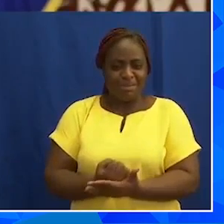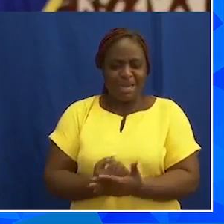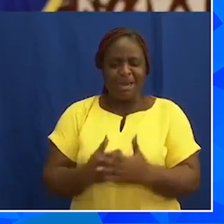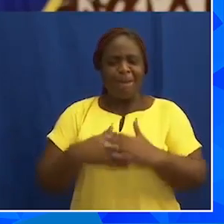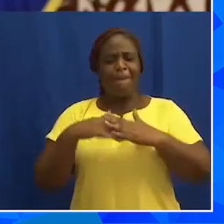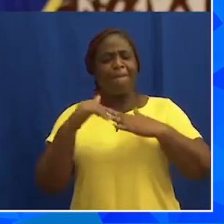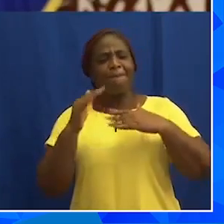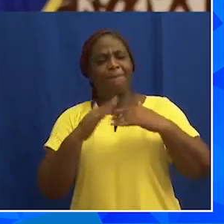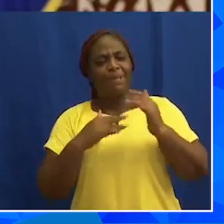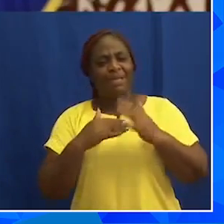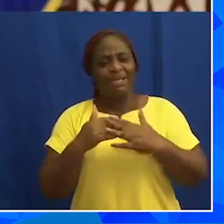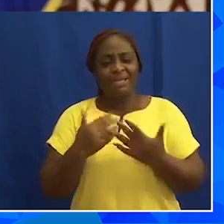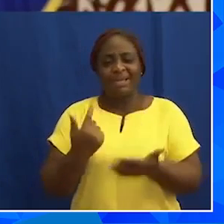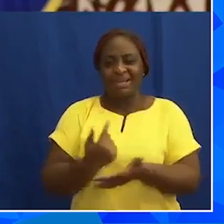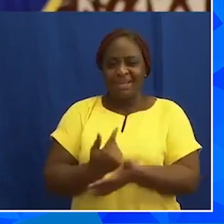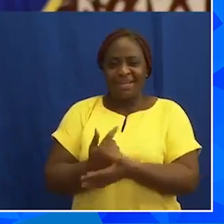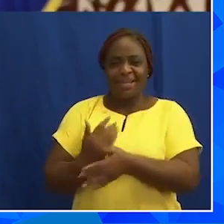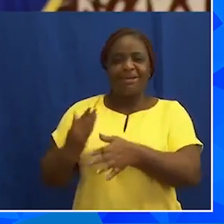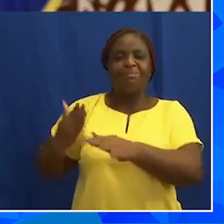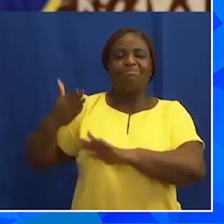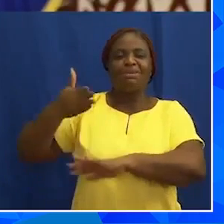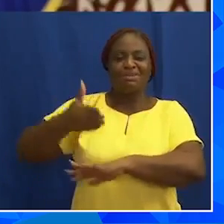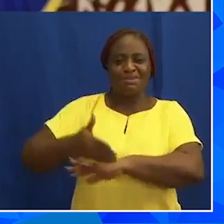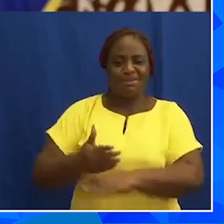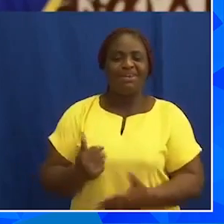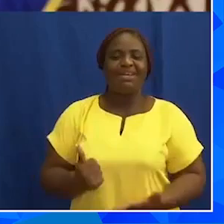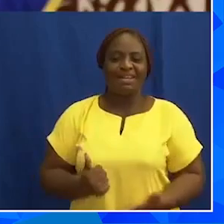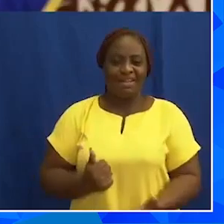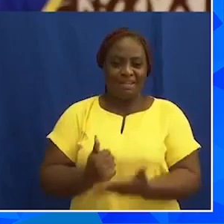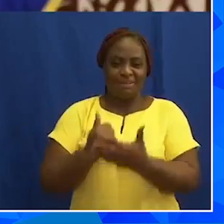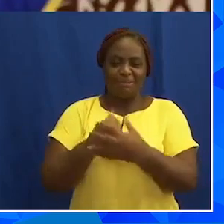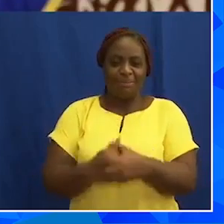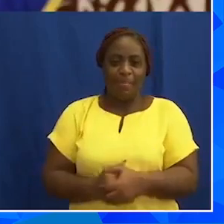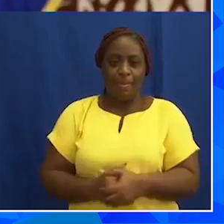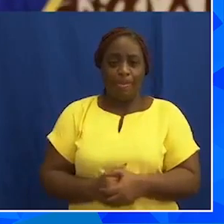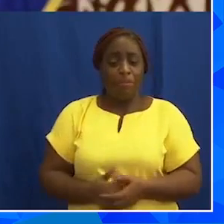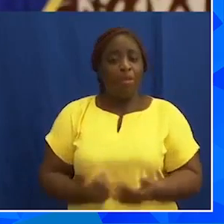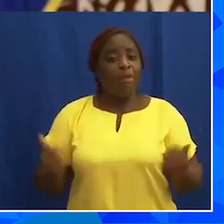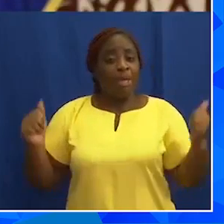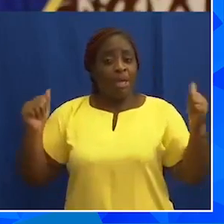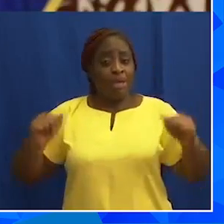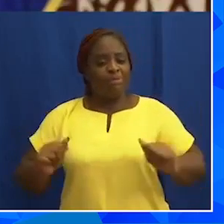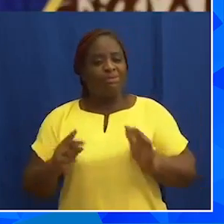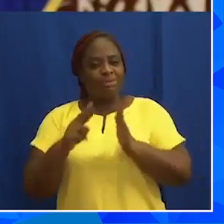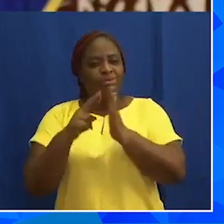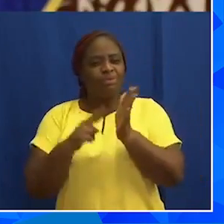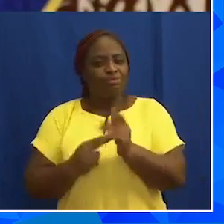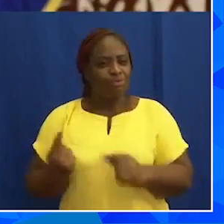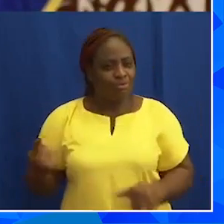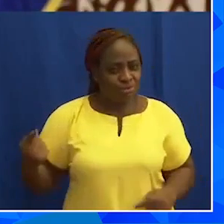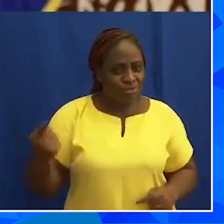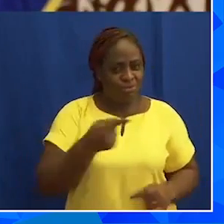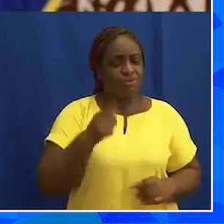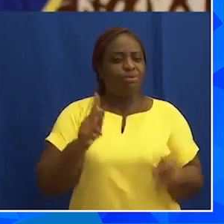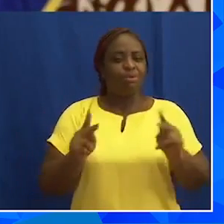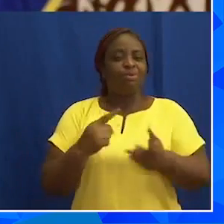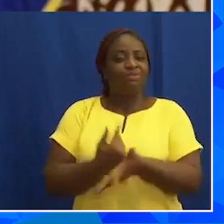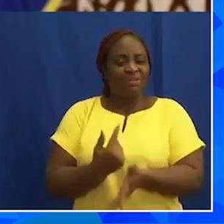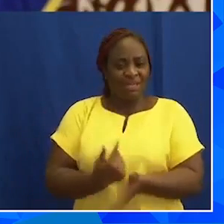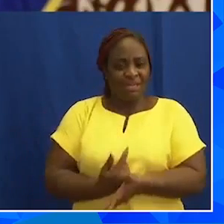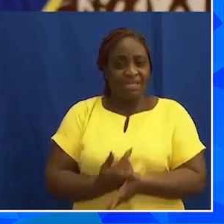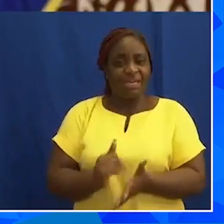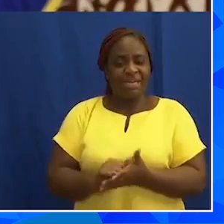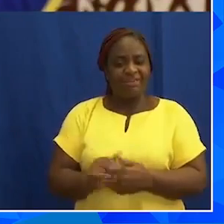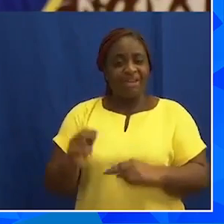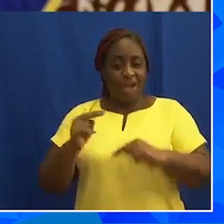building a Ghana beyond aid. I am able to report to you, my fellow Ghanaians, that the